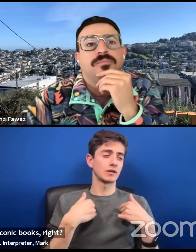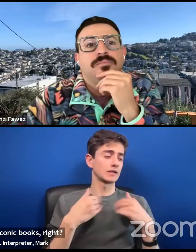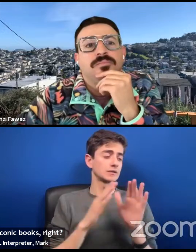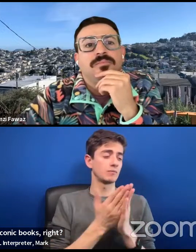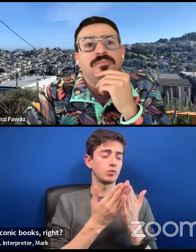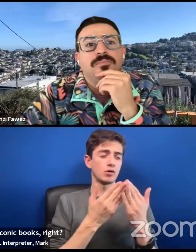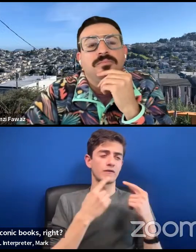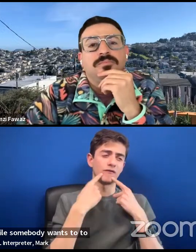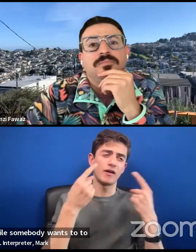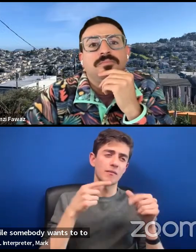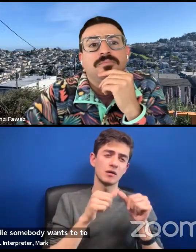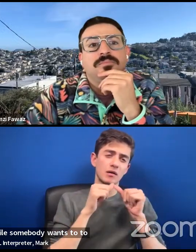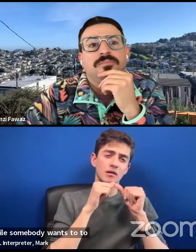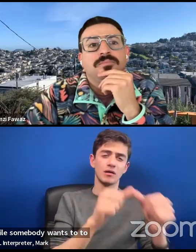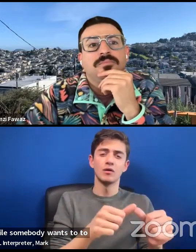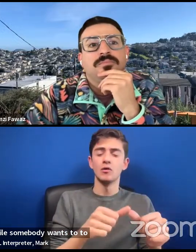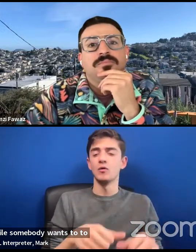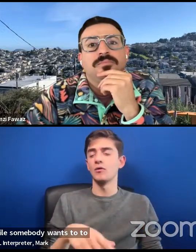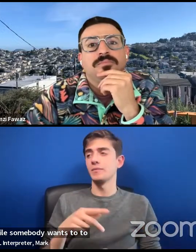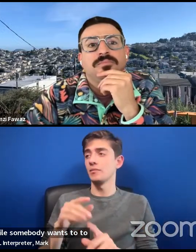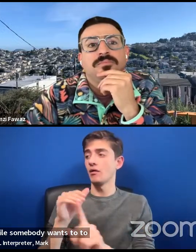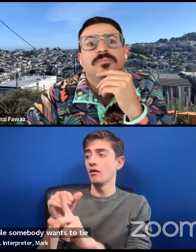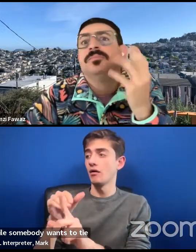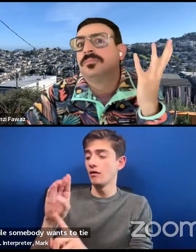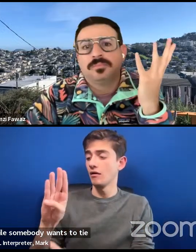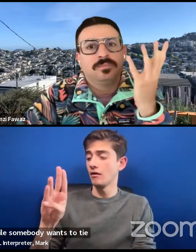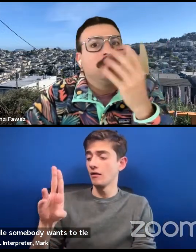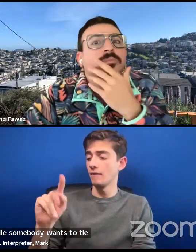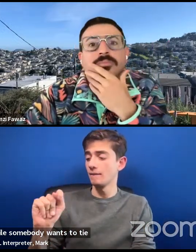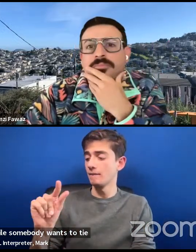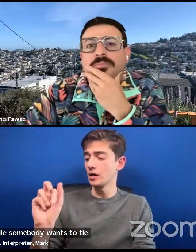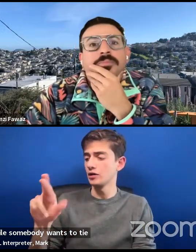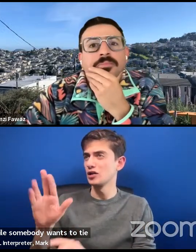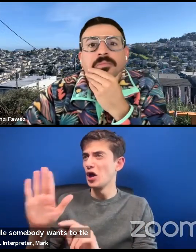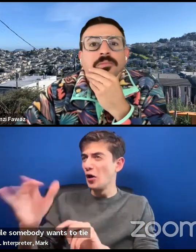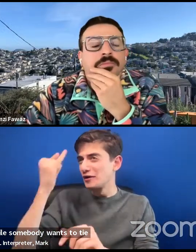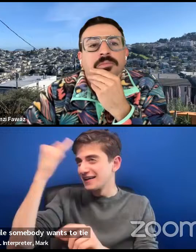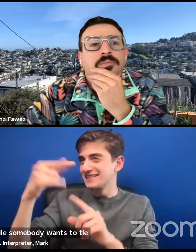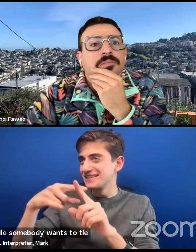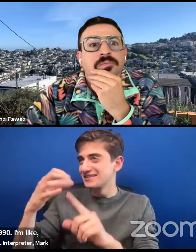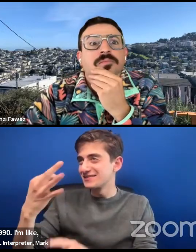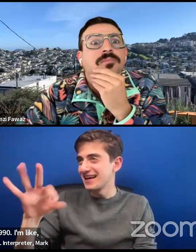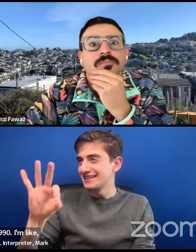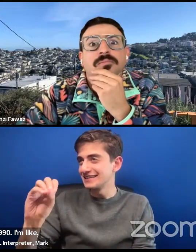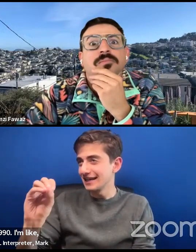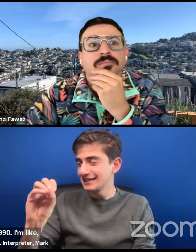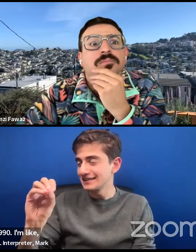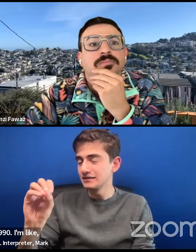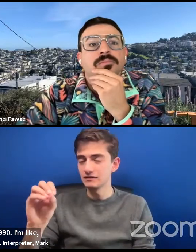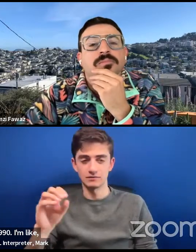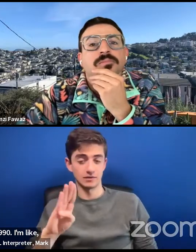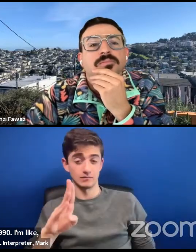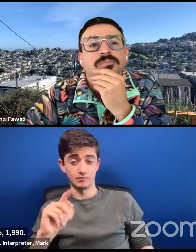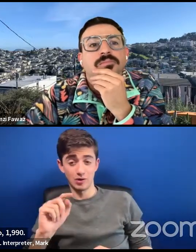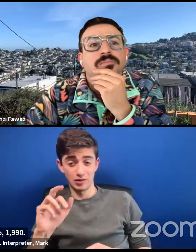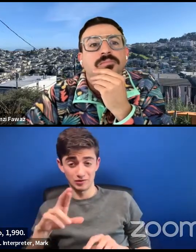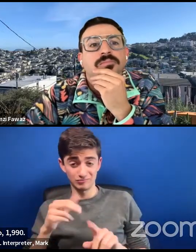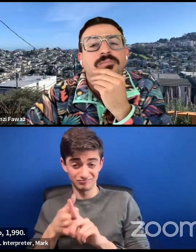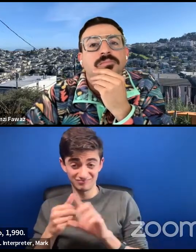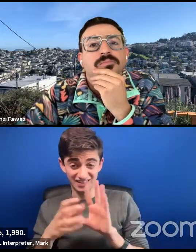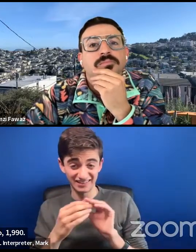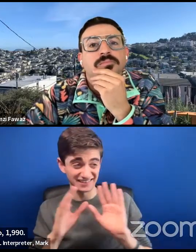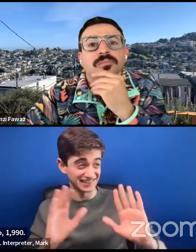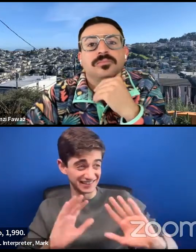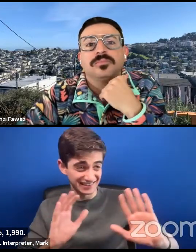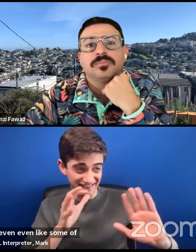tie Butler down to, know, 1990, like it's not 1990. Um, and so even, even like